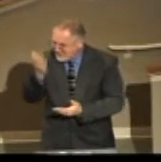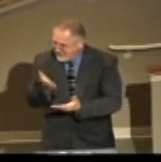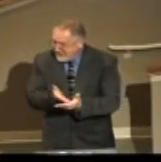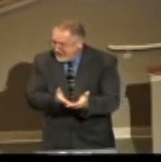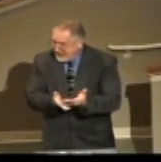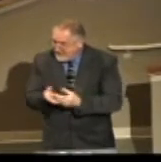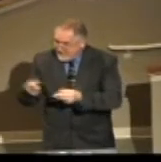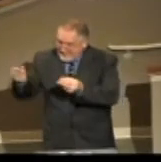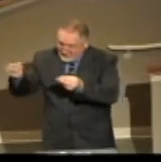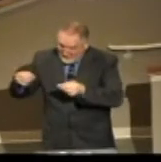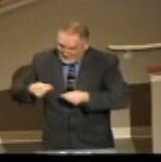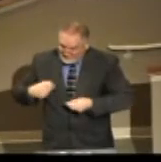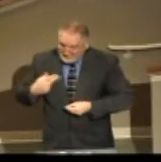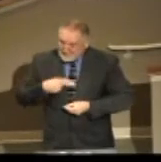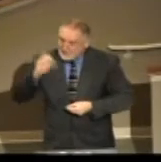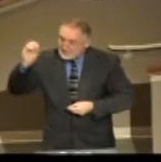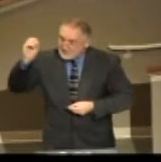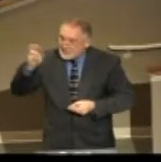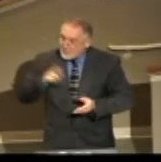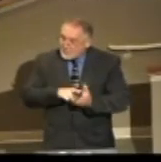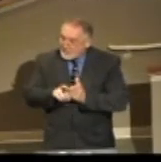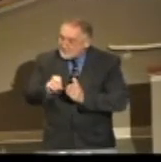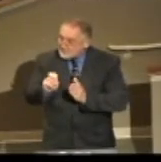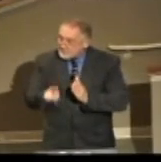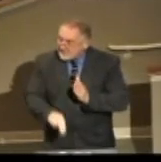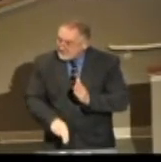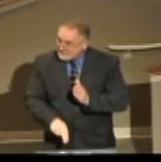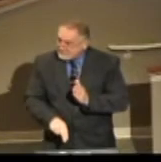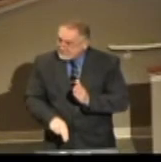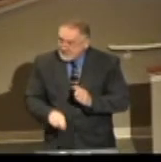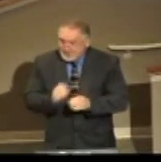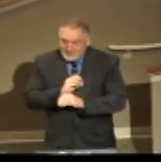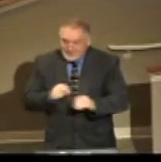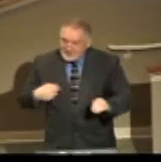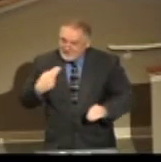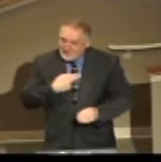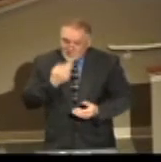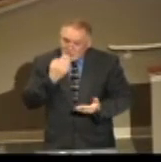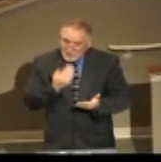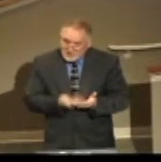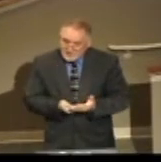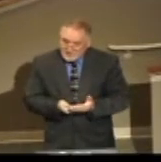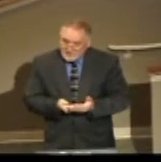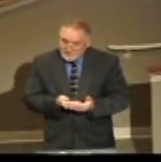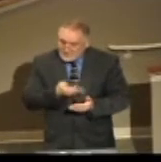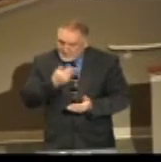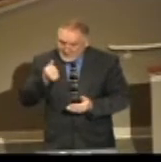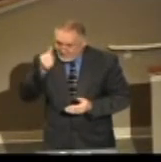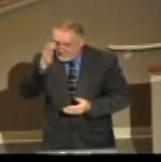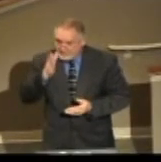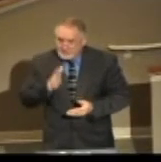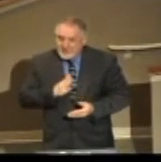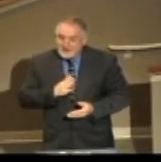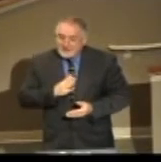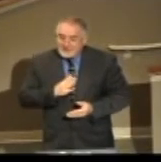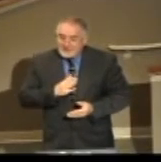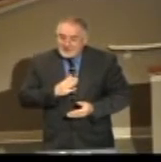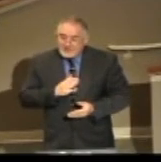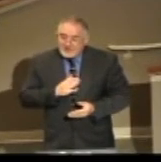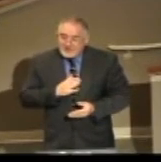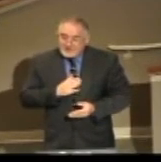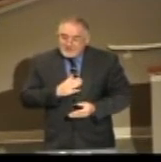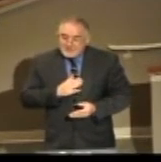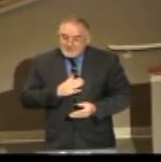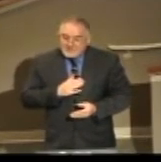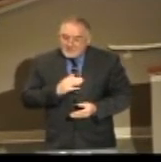Come on, help me out here this morning a little bit. None of us are good in ourselves, are we? The best of men are men, but they're best. But thank